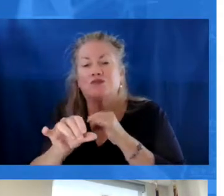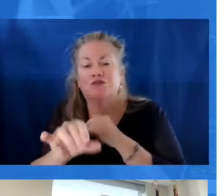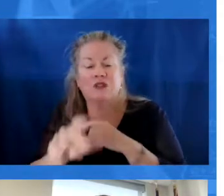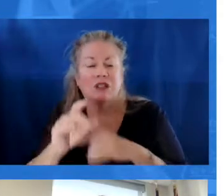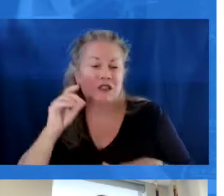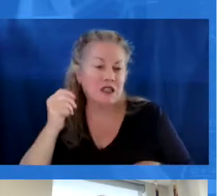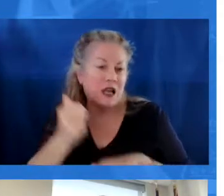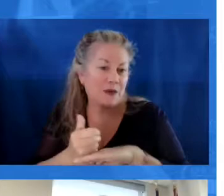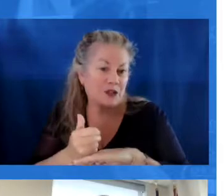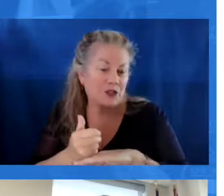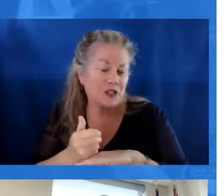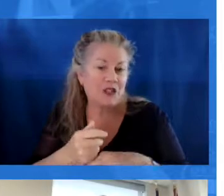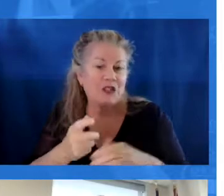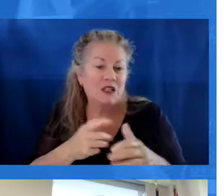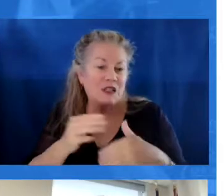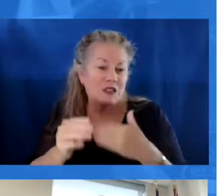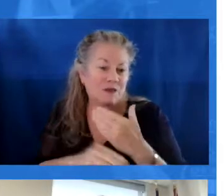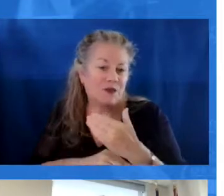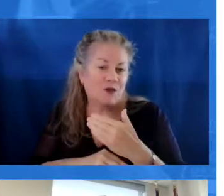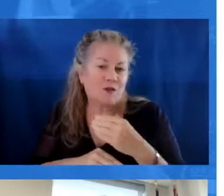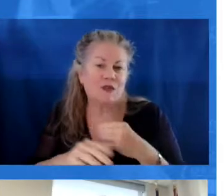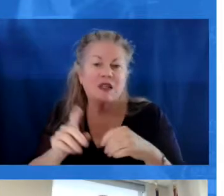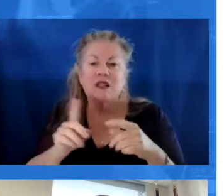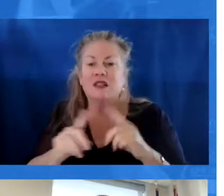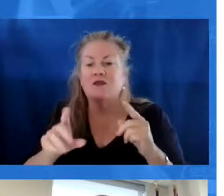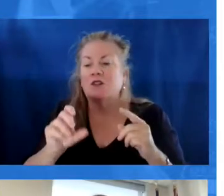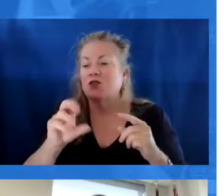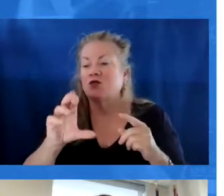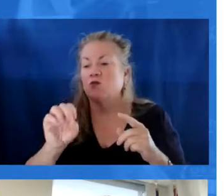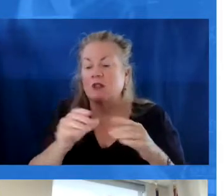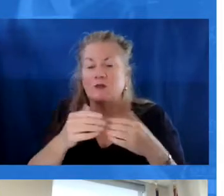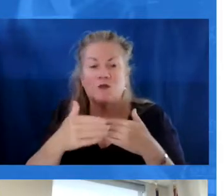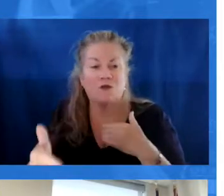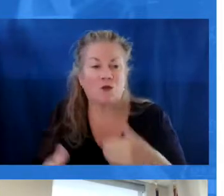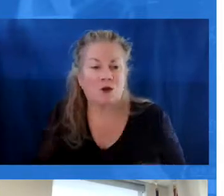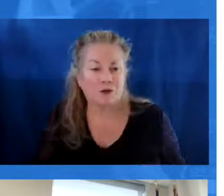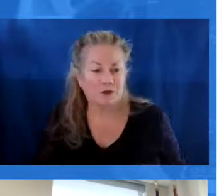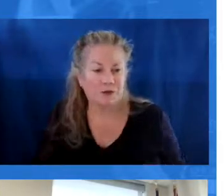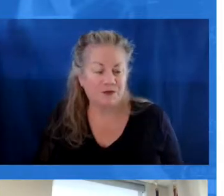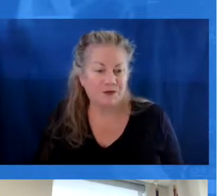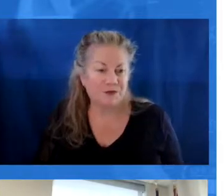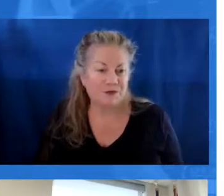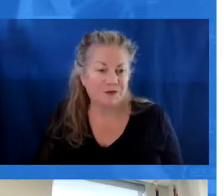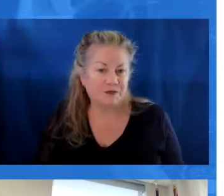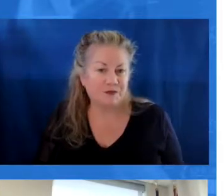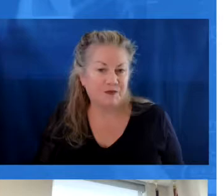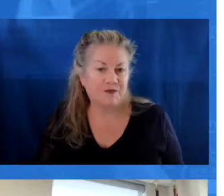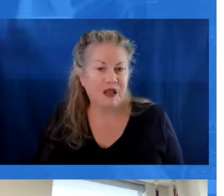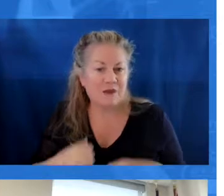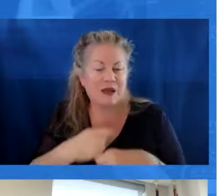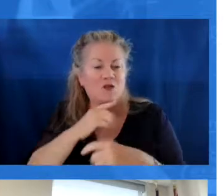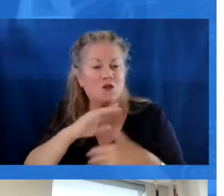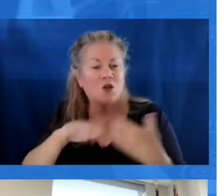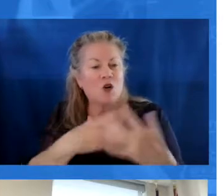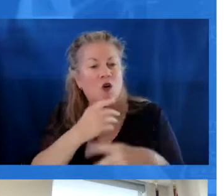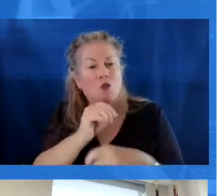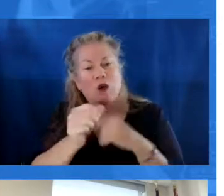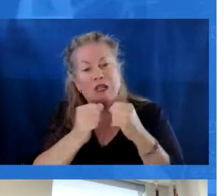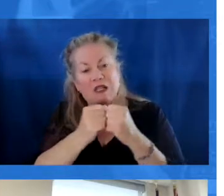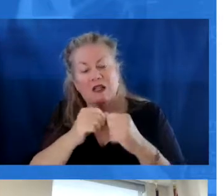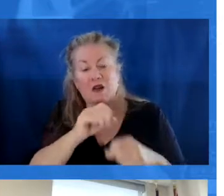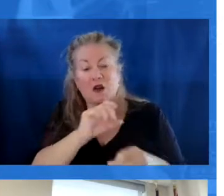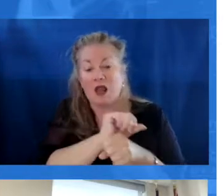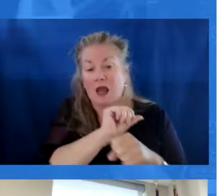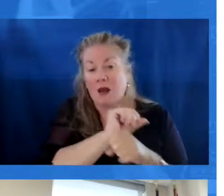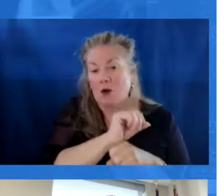more? And it really is establishing these initial programs that have a different source moving forward. But that ensures that everybody's working together.